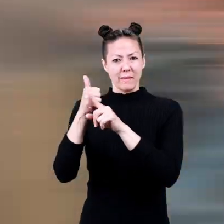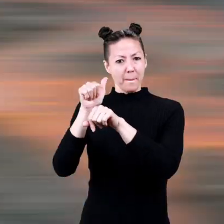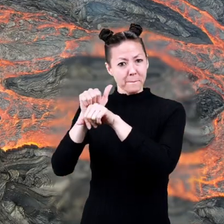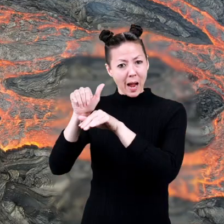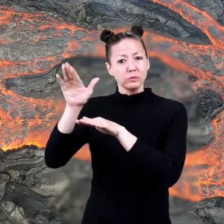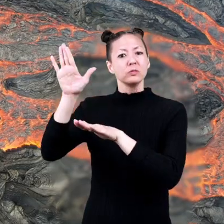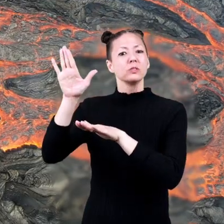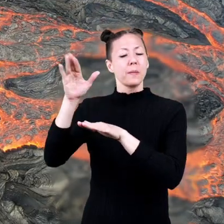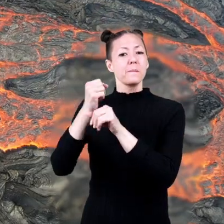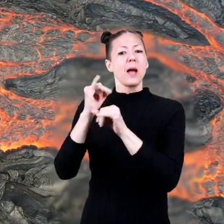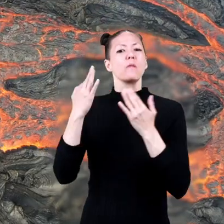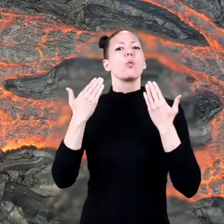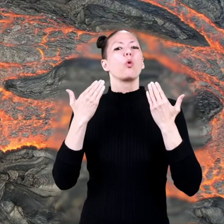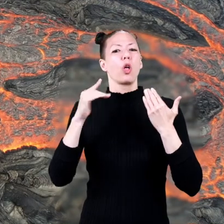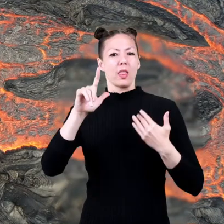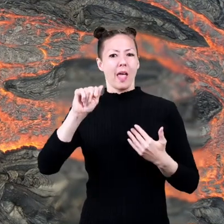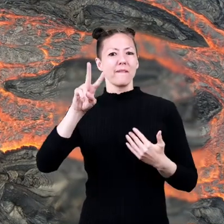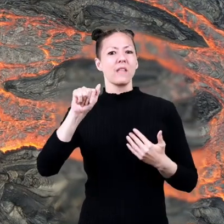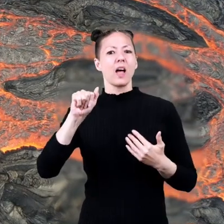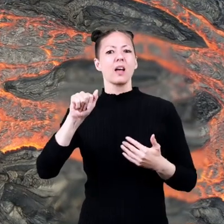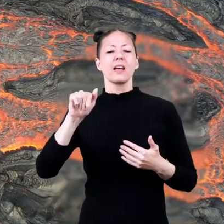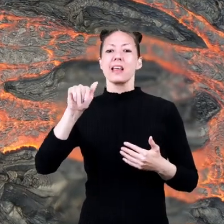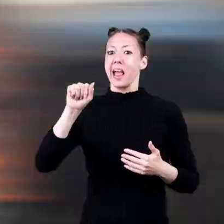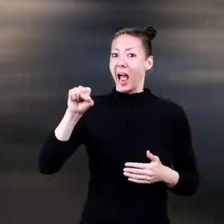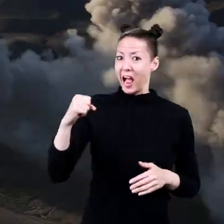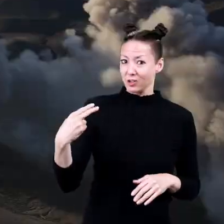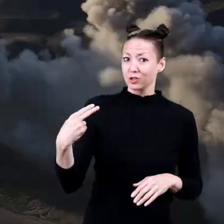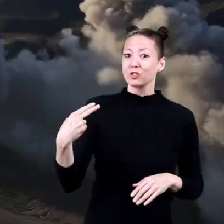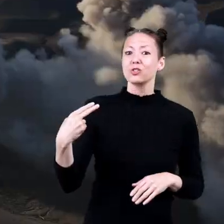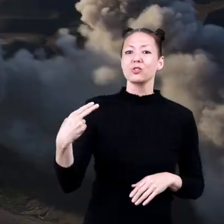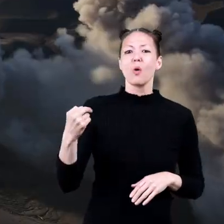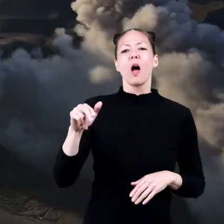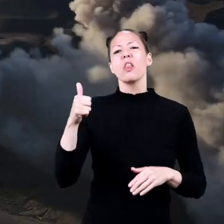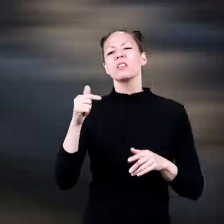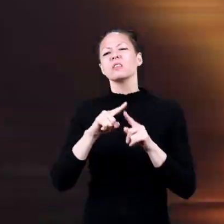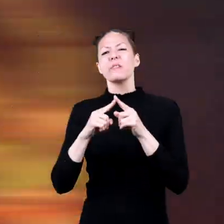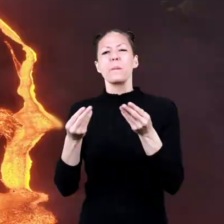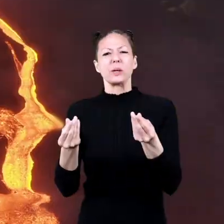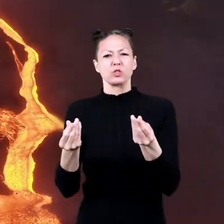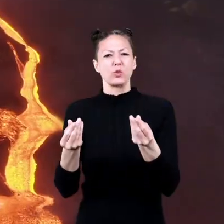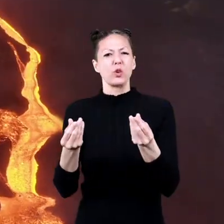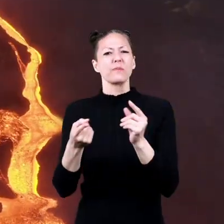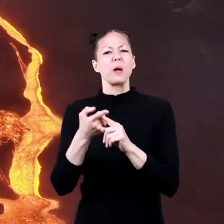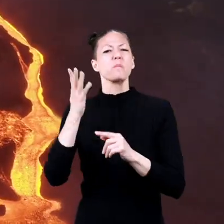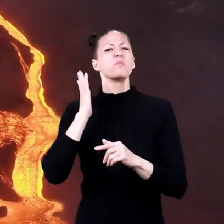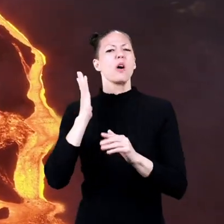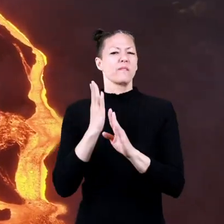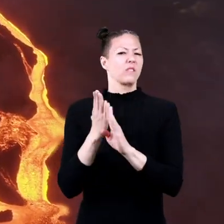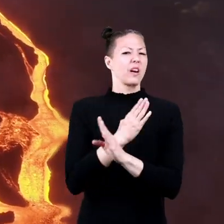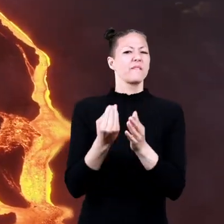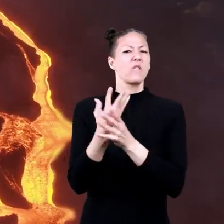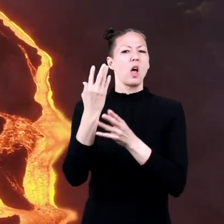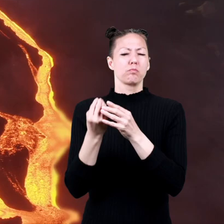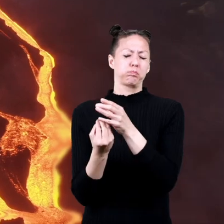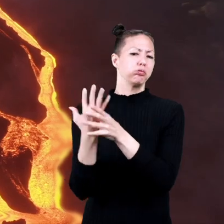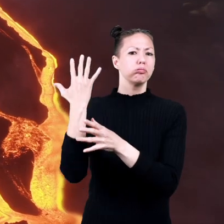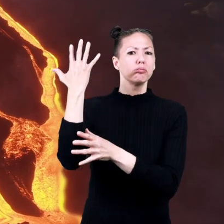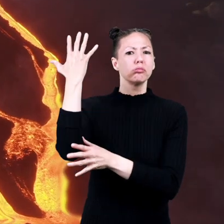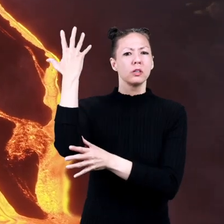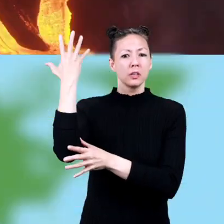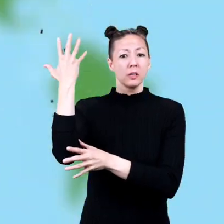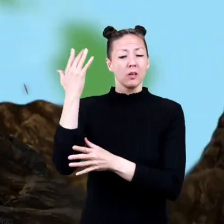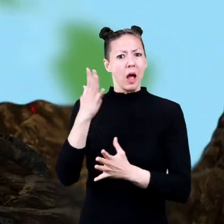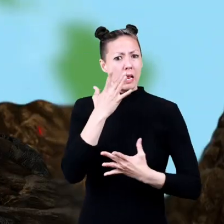volcano is a mountain made of cooled lava ash or other material from a previous volcanic eruption